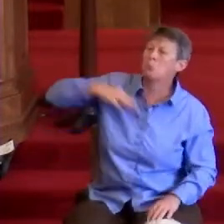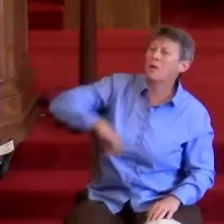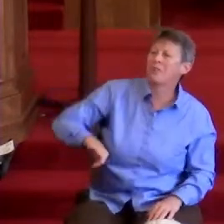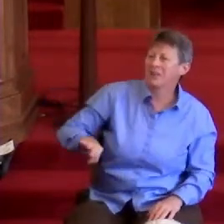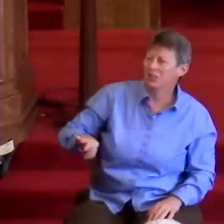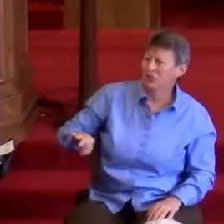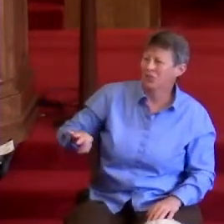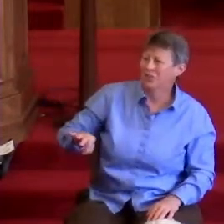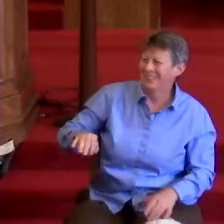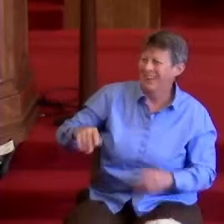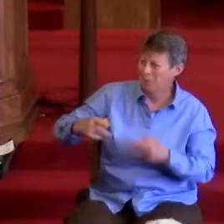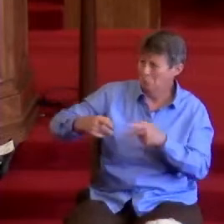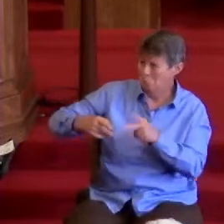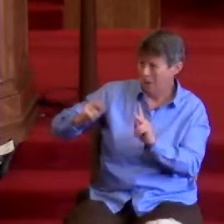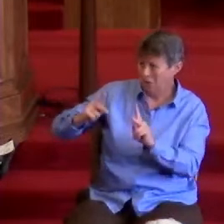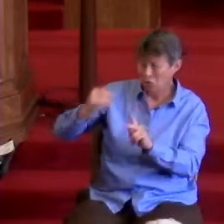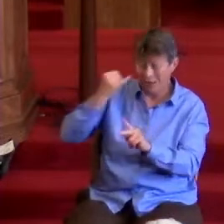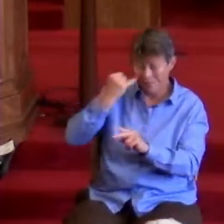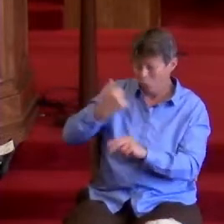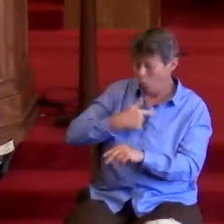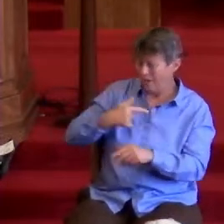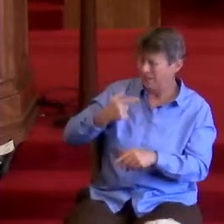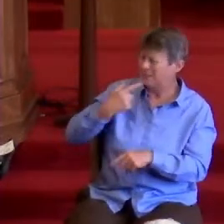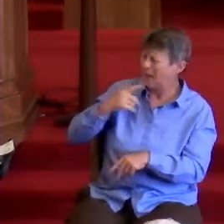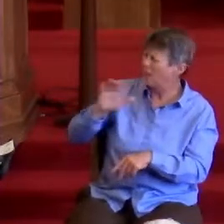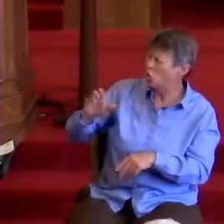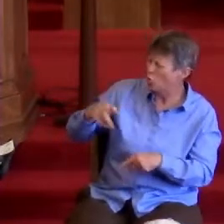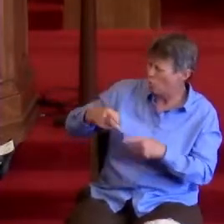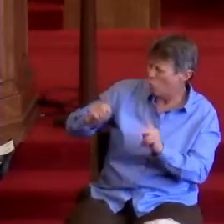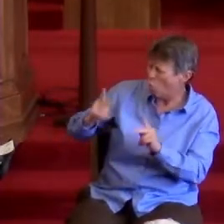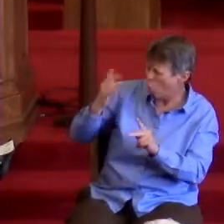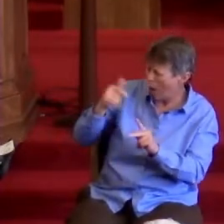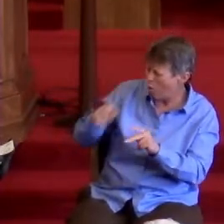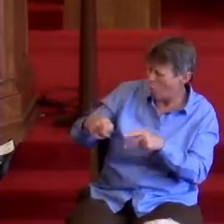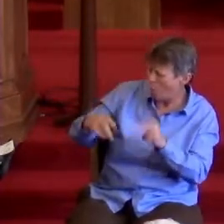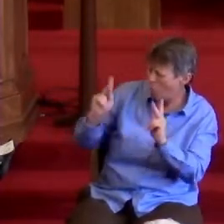that privilege is questioned, cries of persecution.